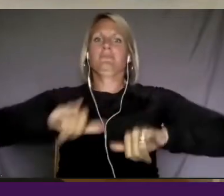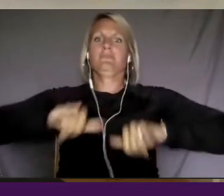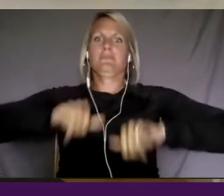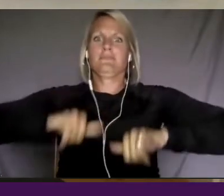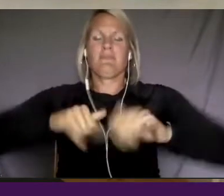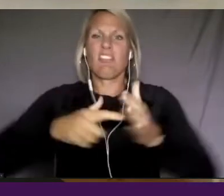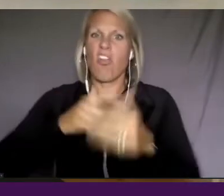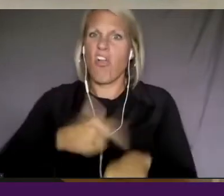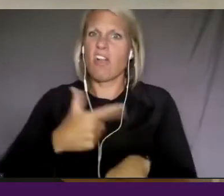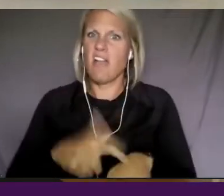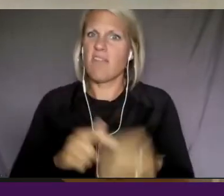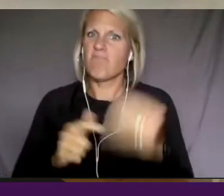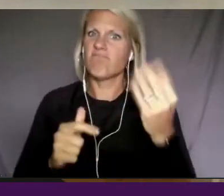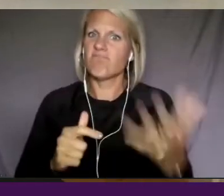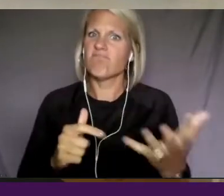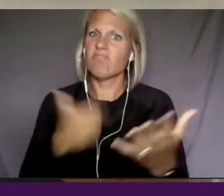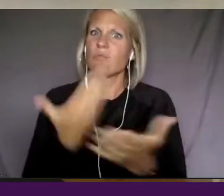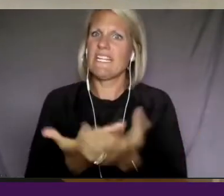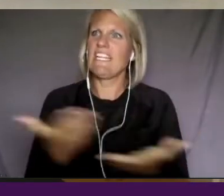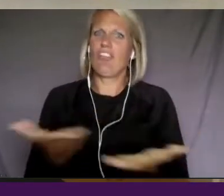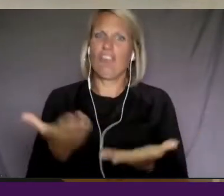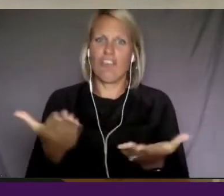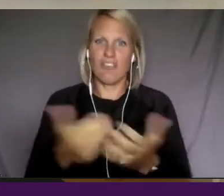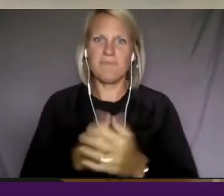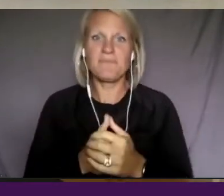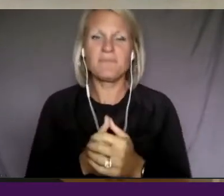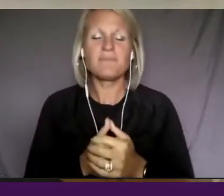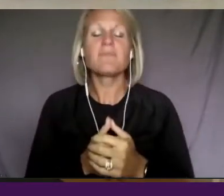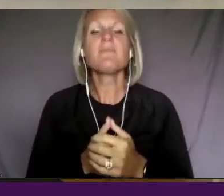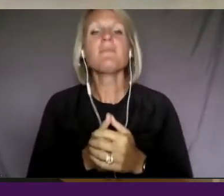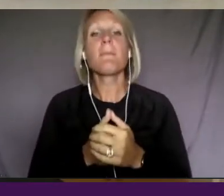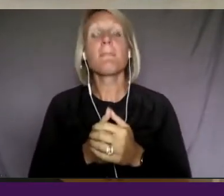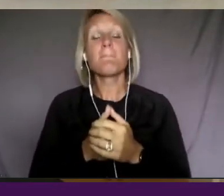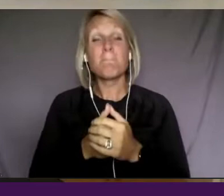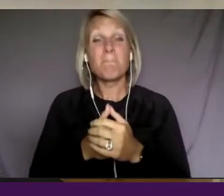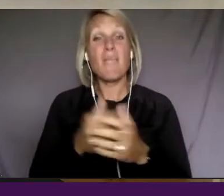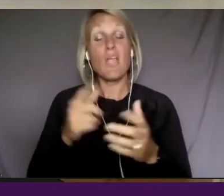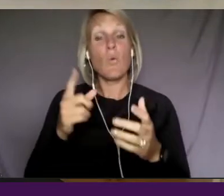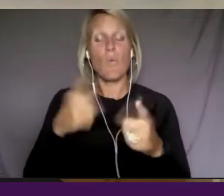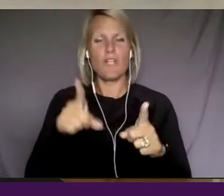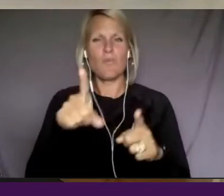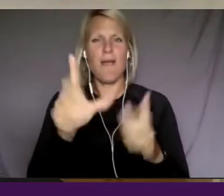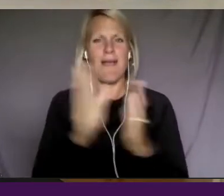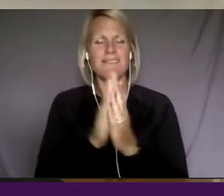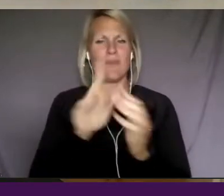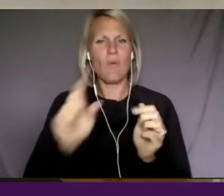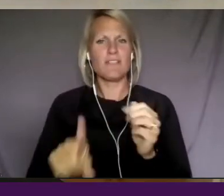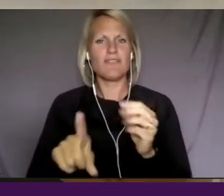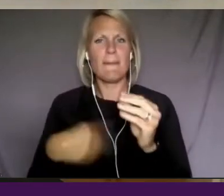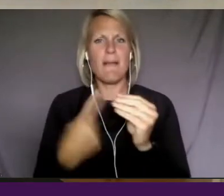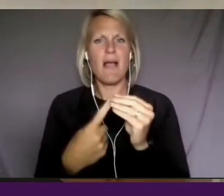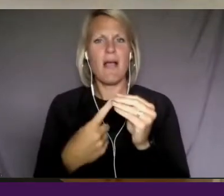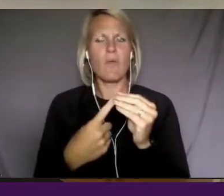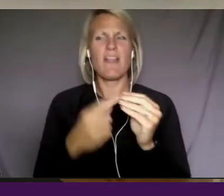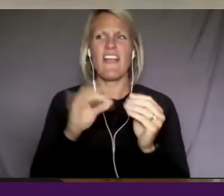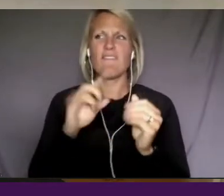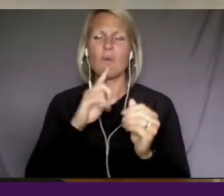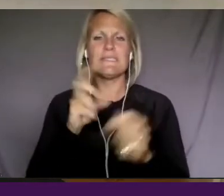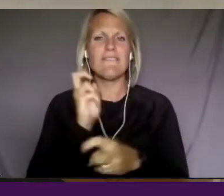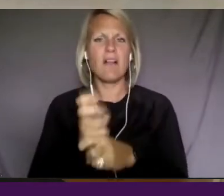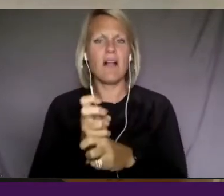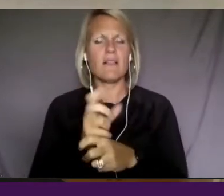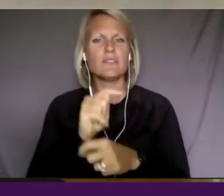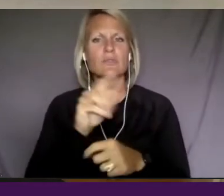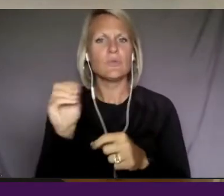to get to this point. And, you know, when you're, you'd ask the question about whether it was difficult to,